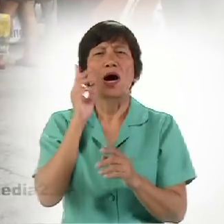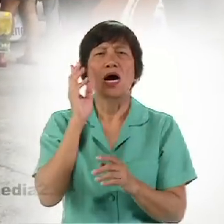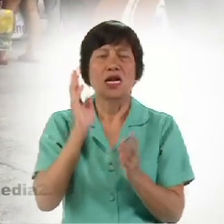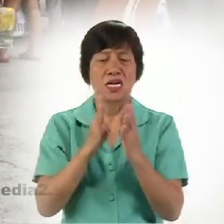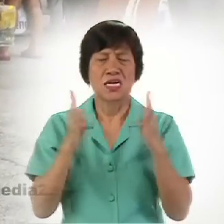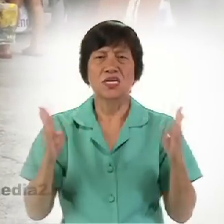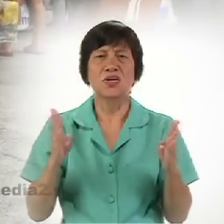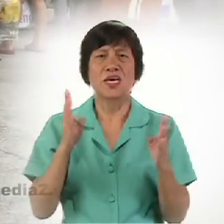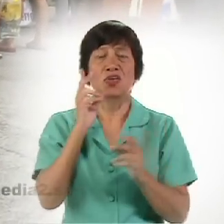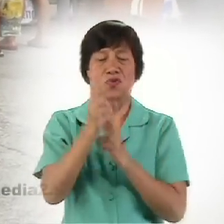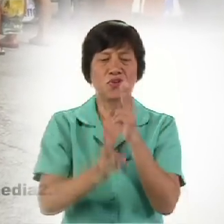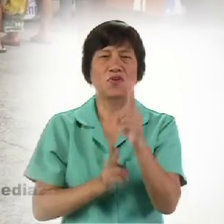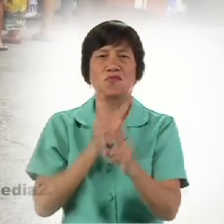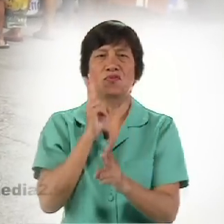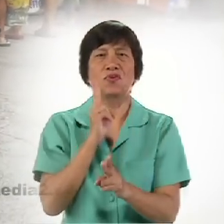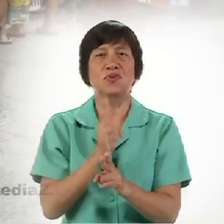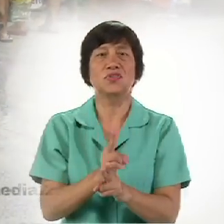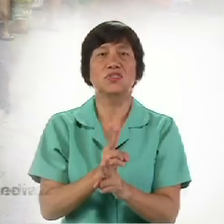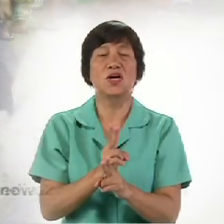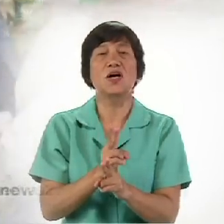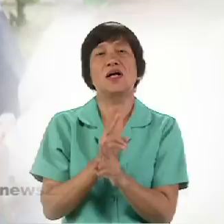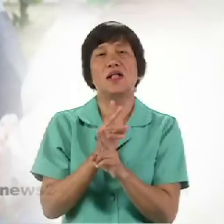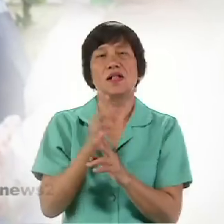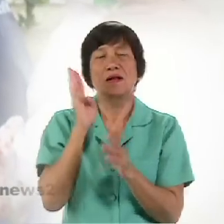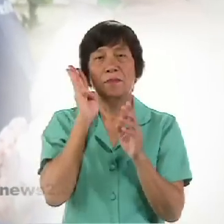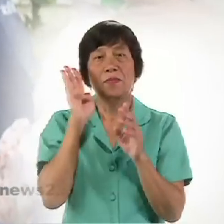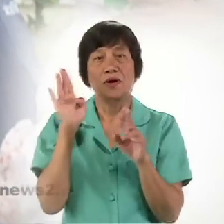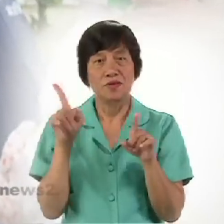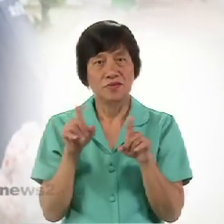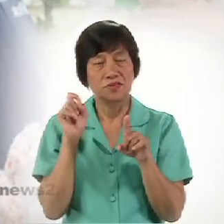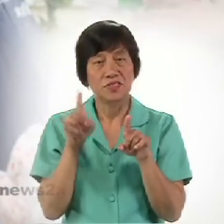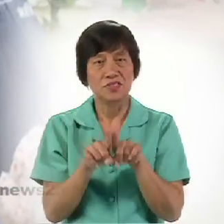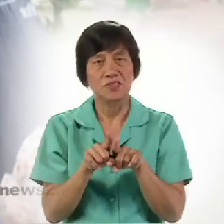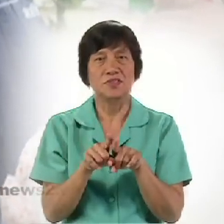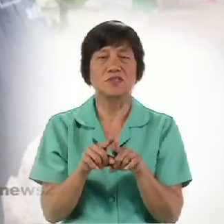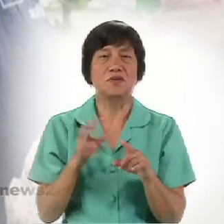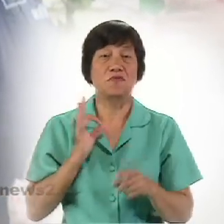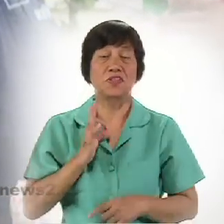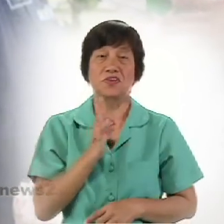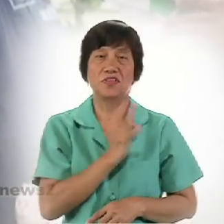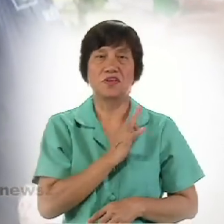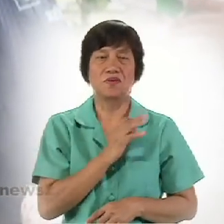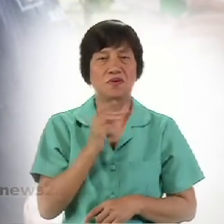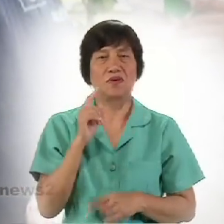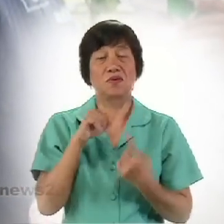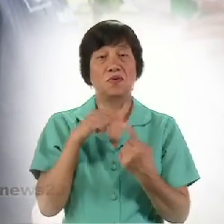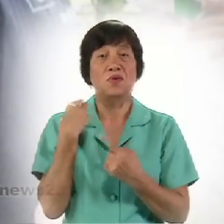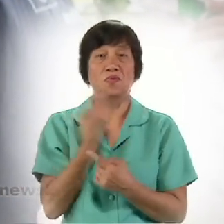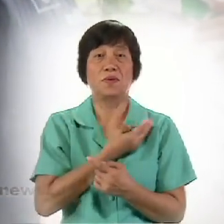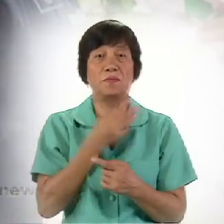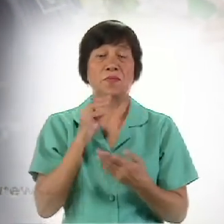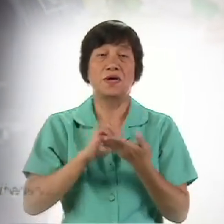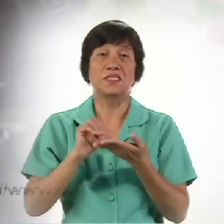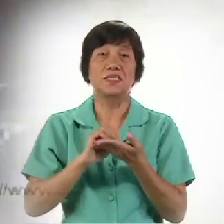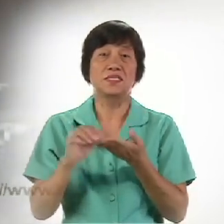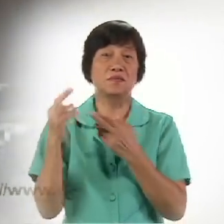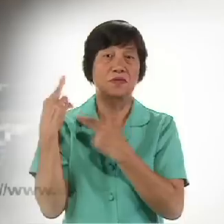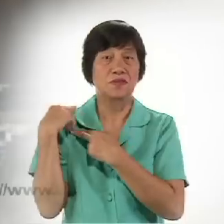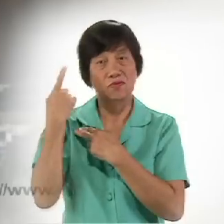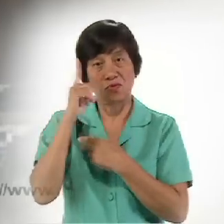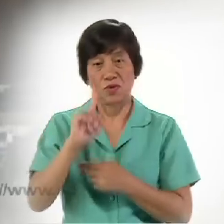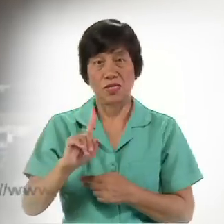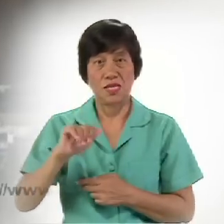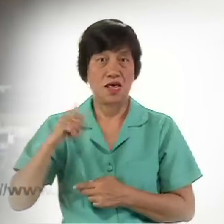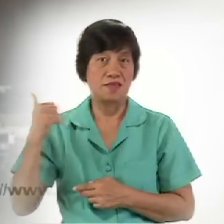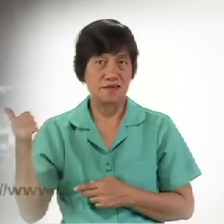Brotherhood Fraternity Where we Exercise Responsibility For each Other And now I